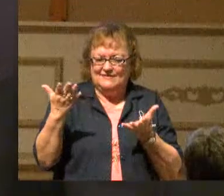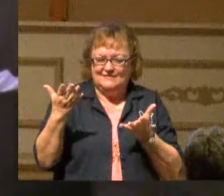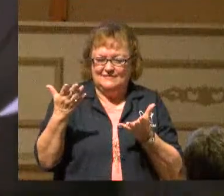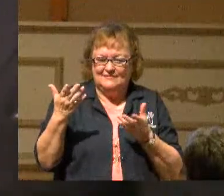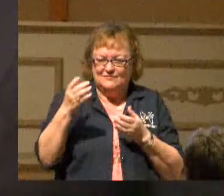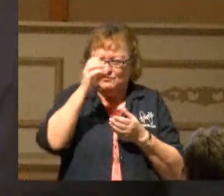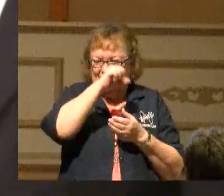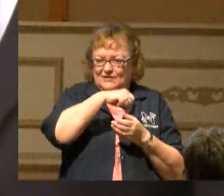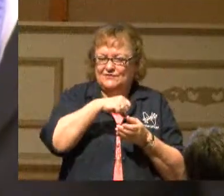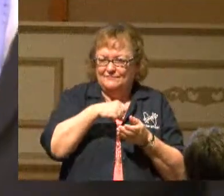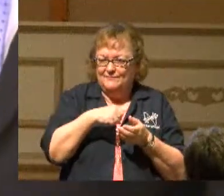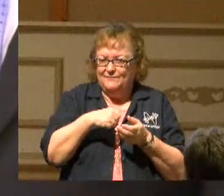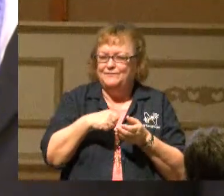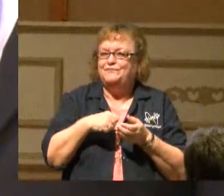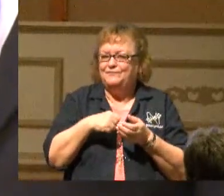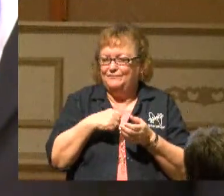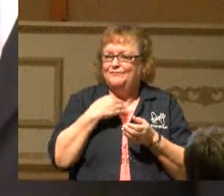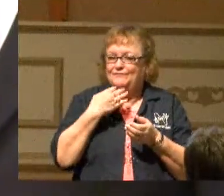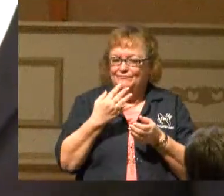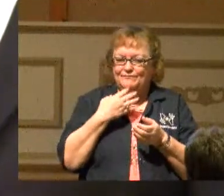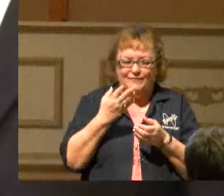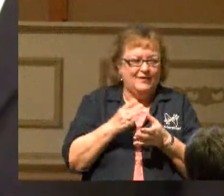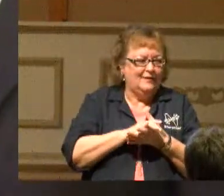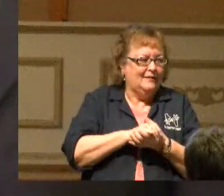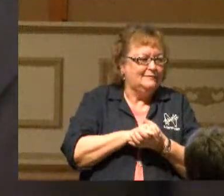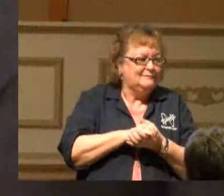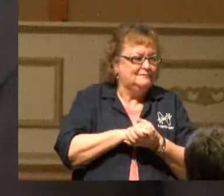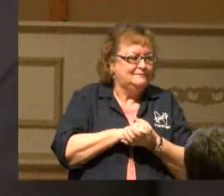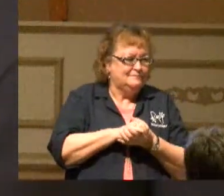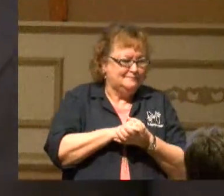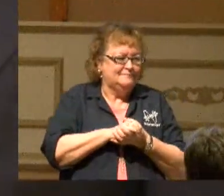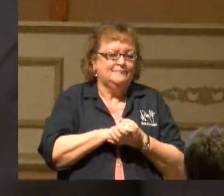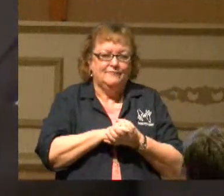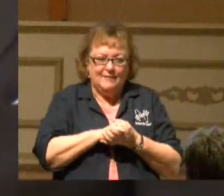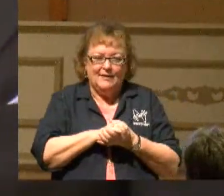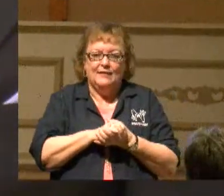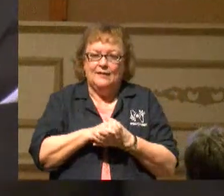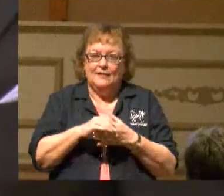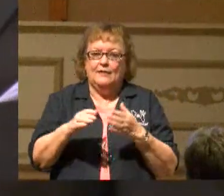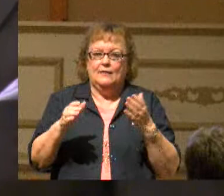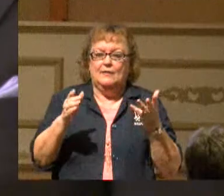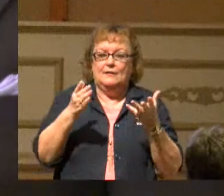A profession that stands between me and salvation.